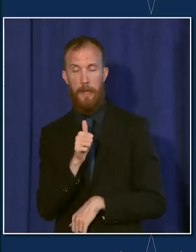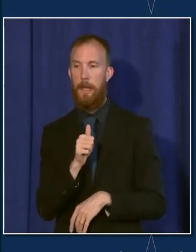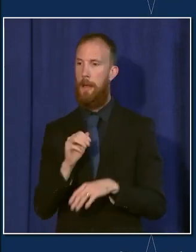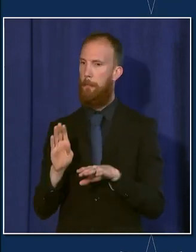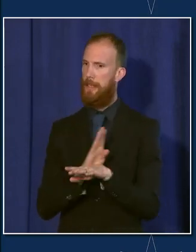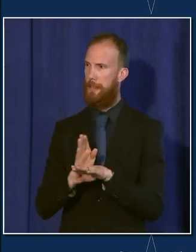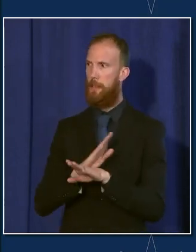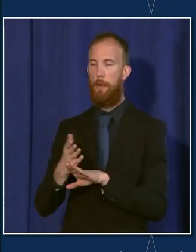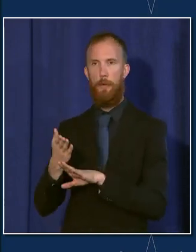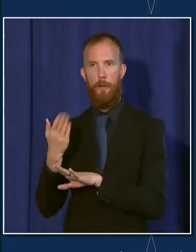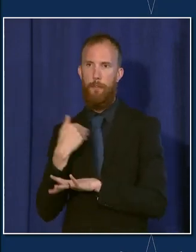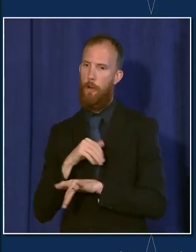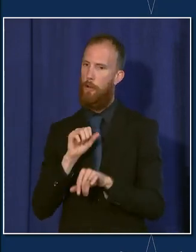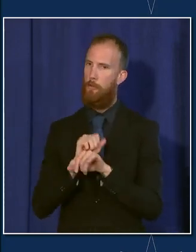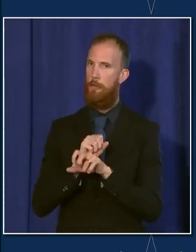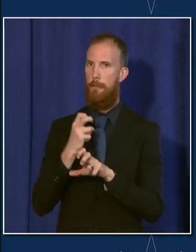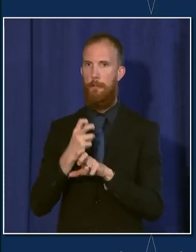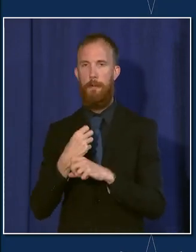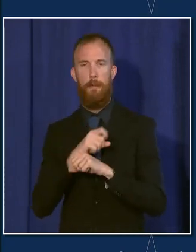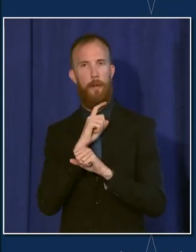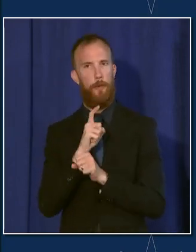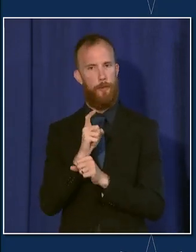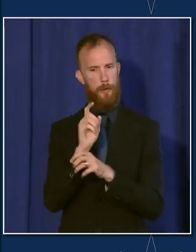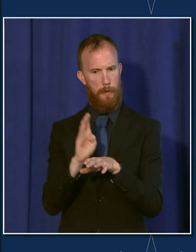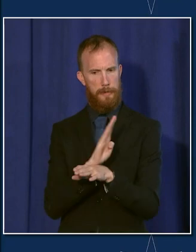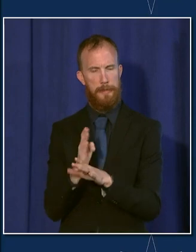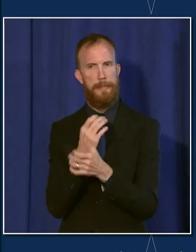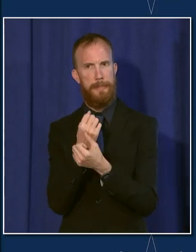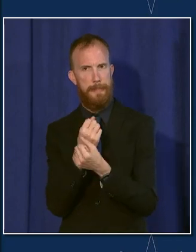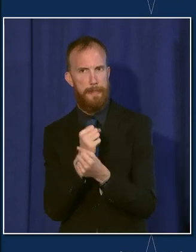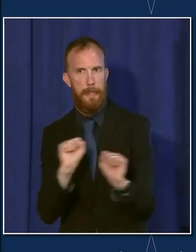in the past to keep our city safe and we must do it again.